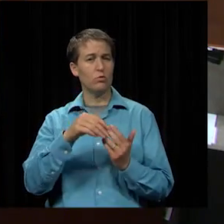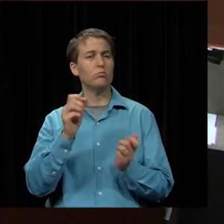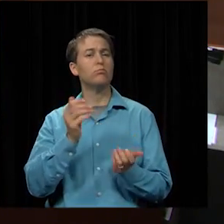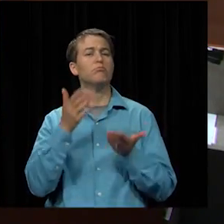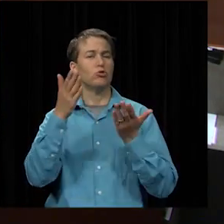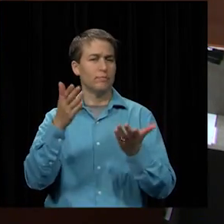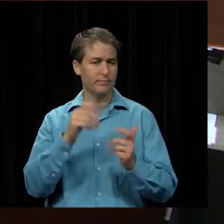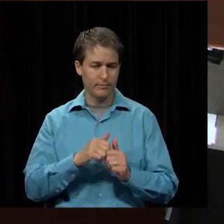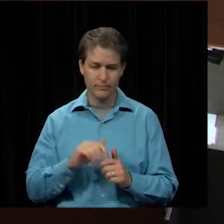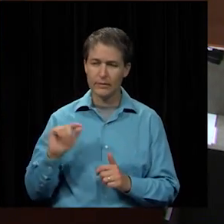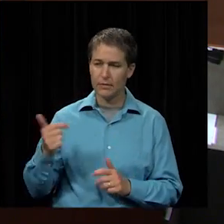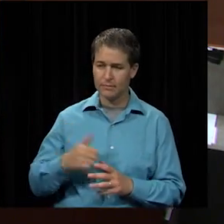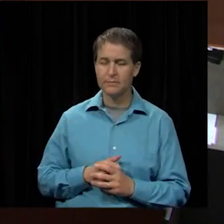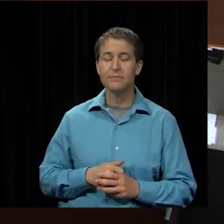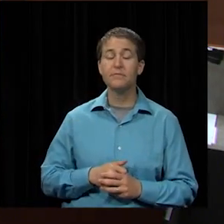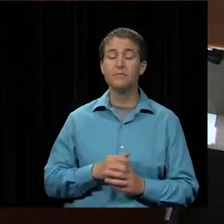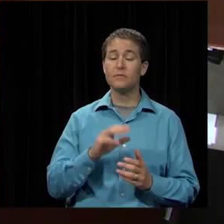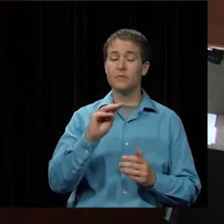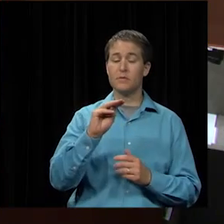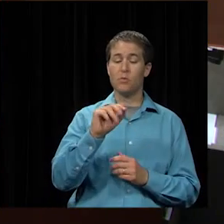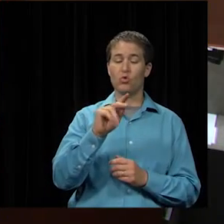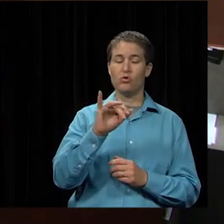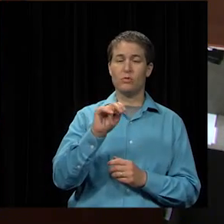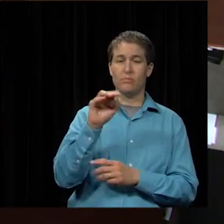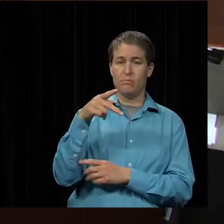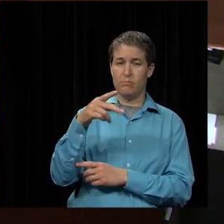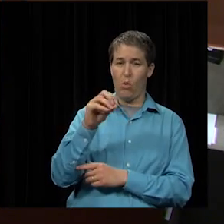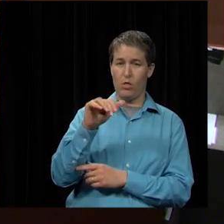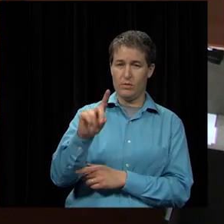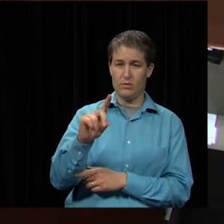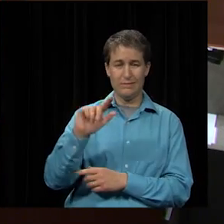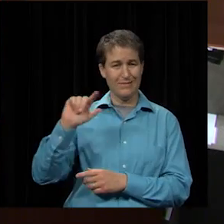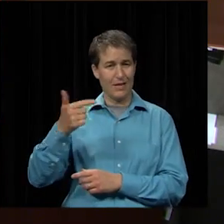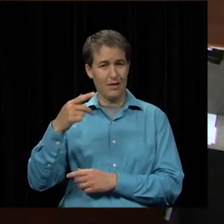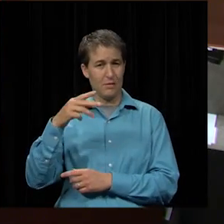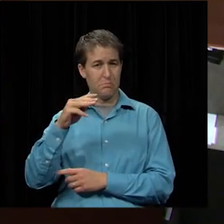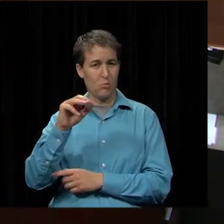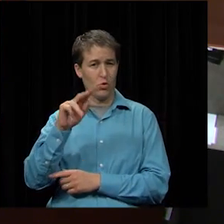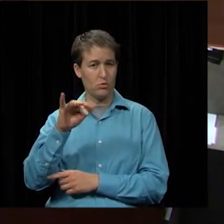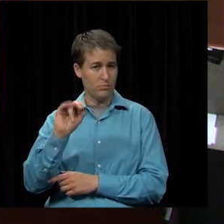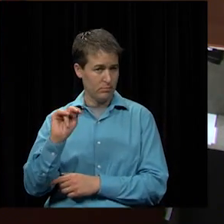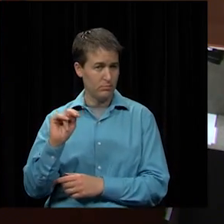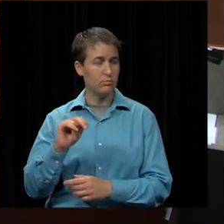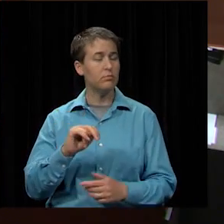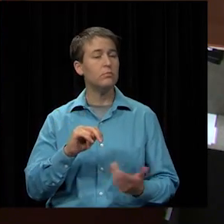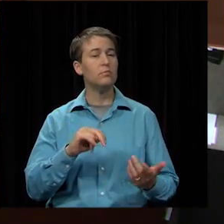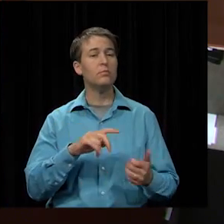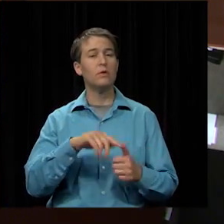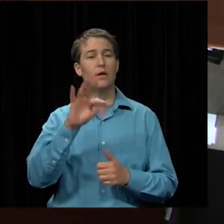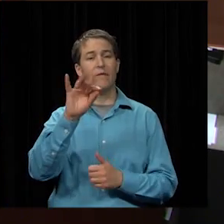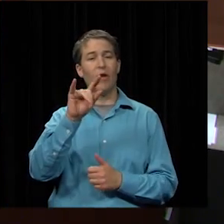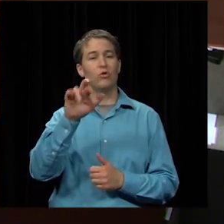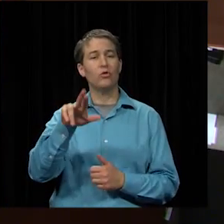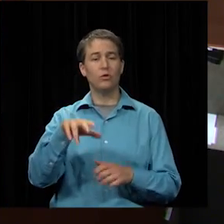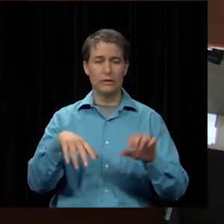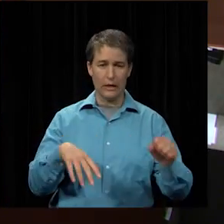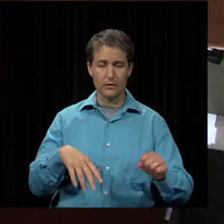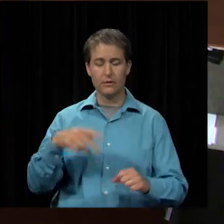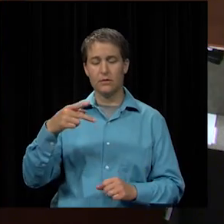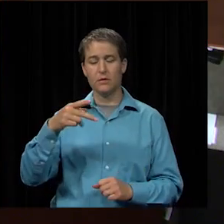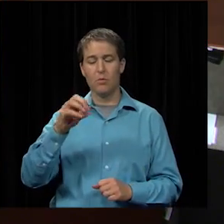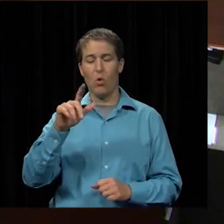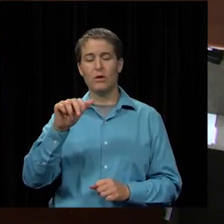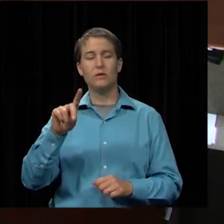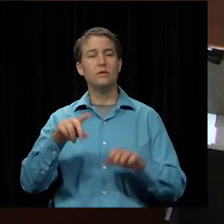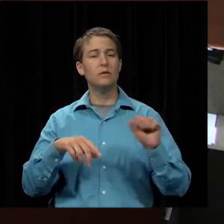second all right i have a motion by mr poland second by ms martin roll call vote please mrs felter yes mr poland